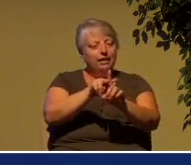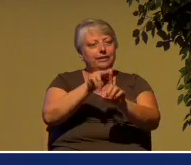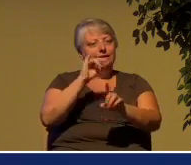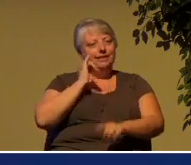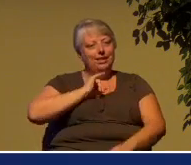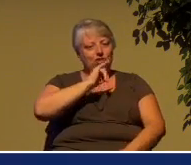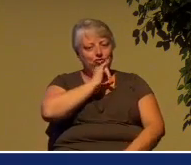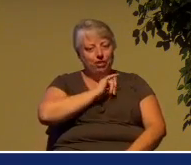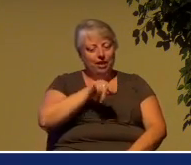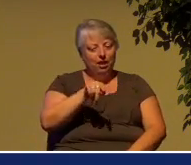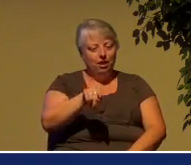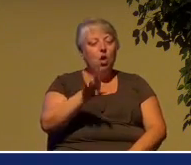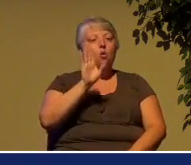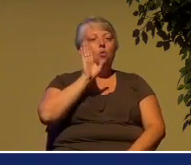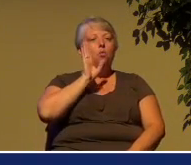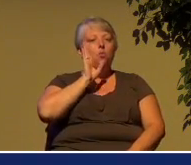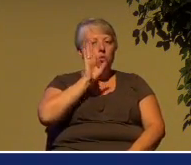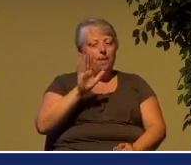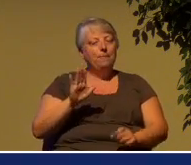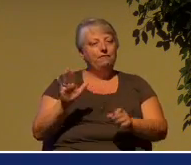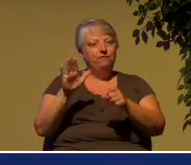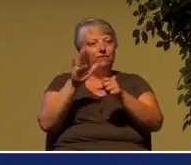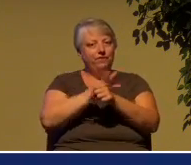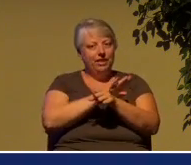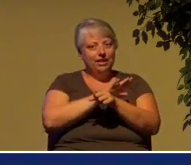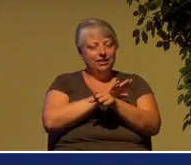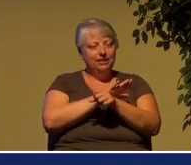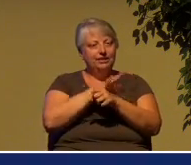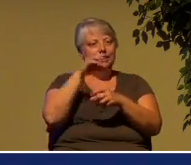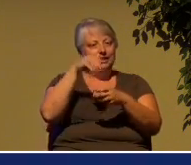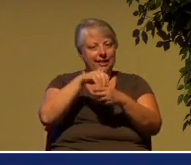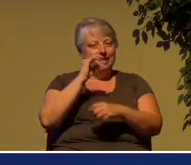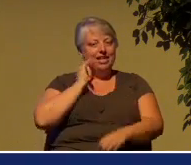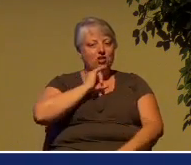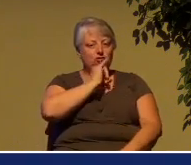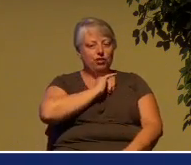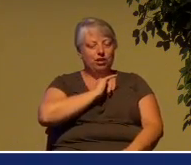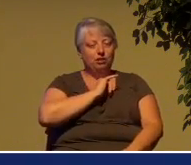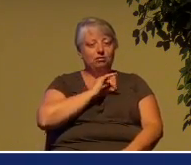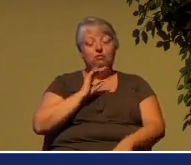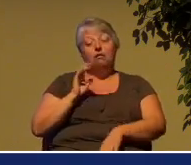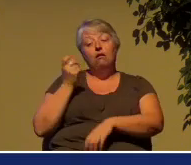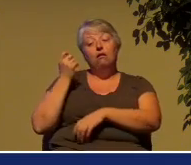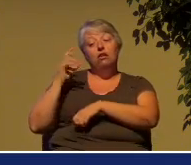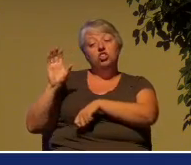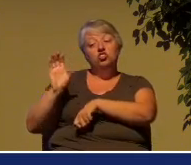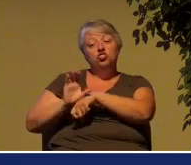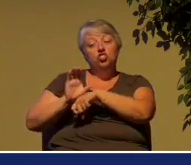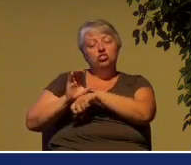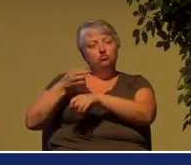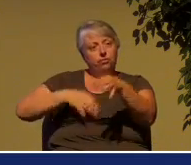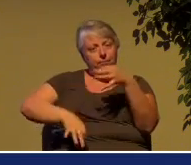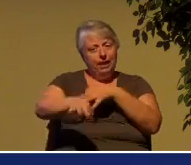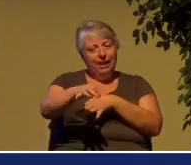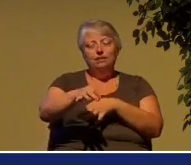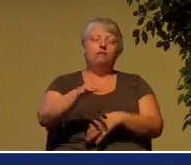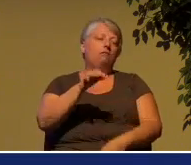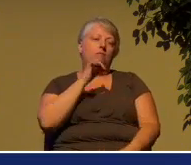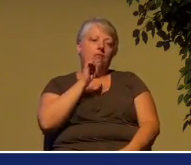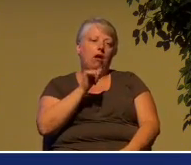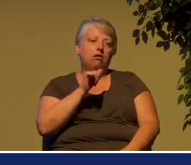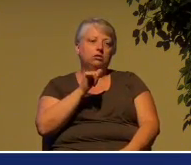literally be fulfilled in the history of Israel. The church is not a replacement. It is